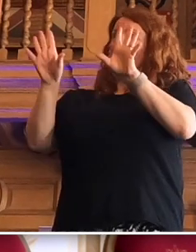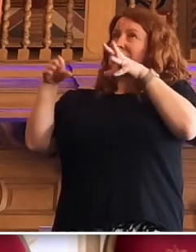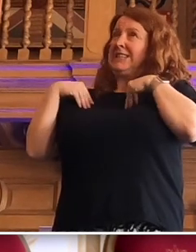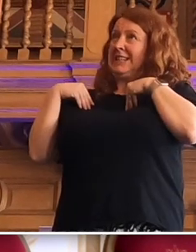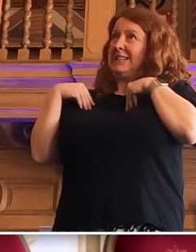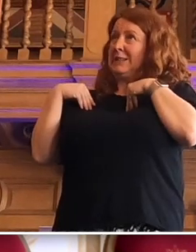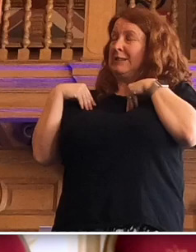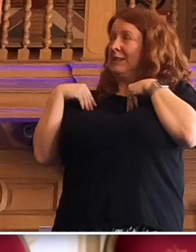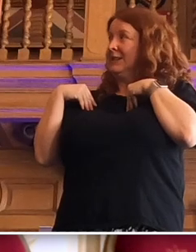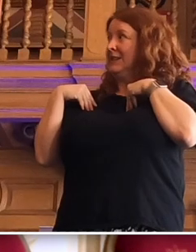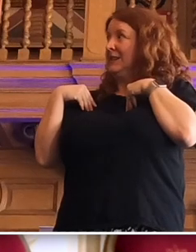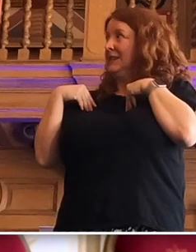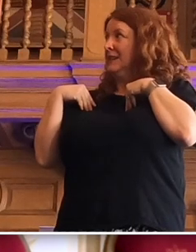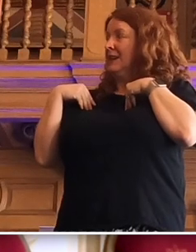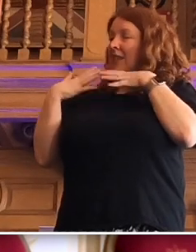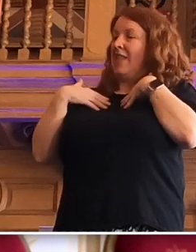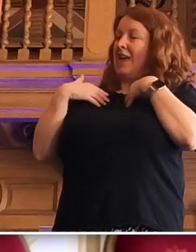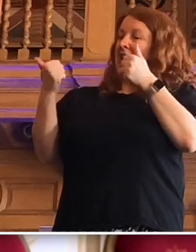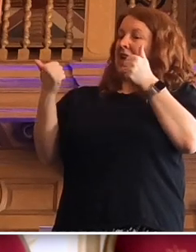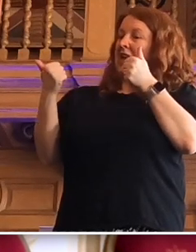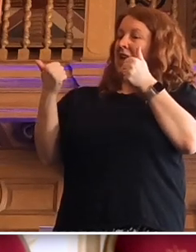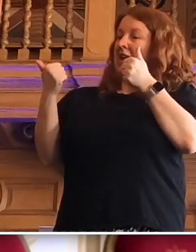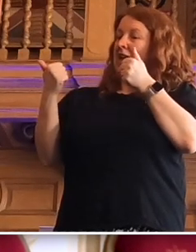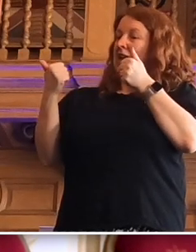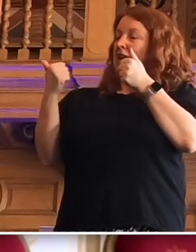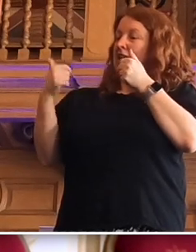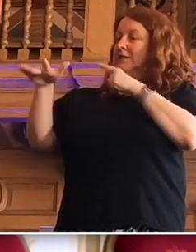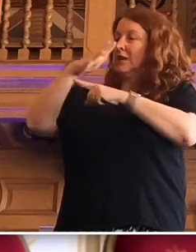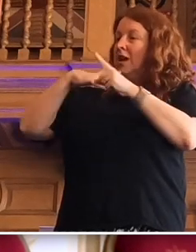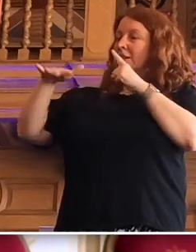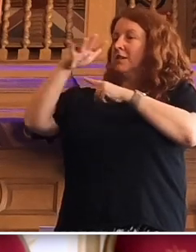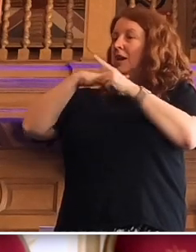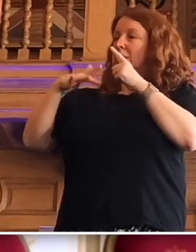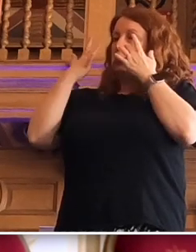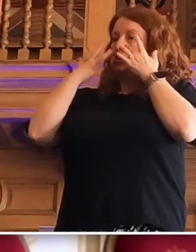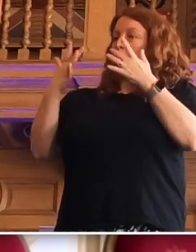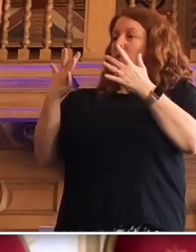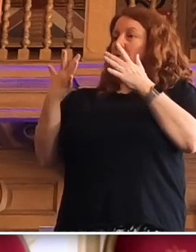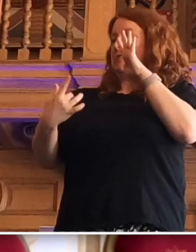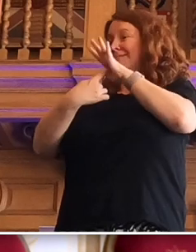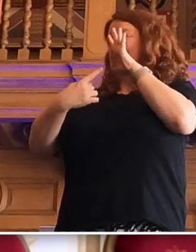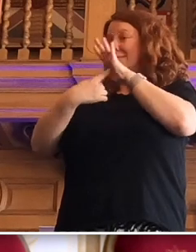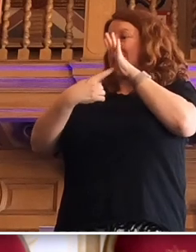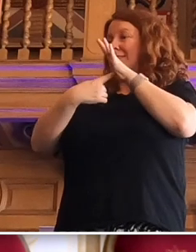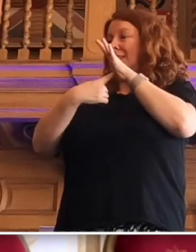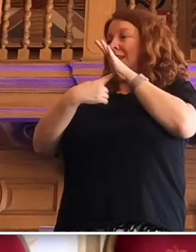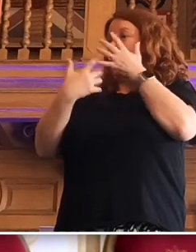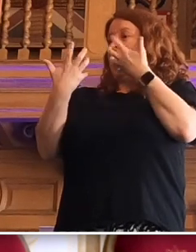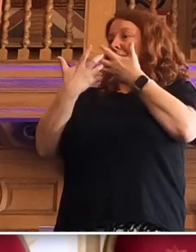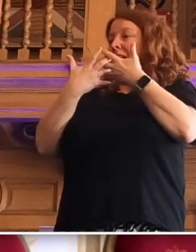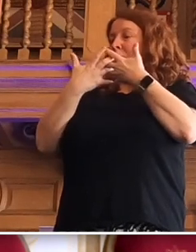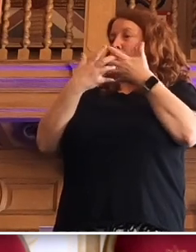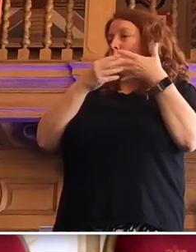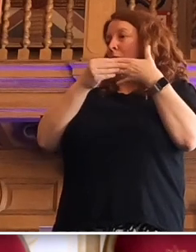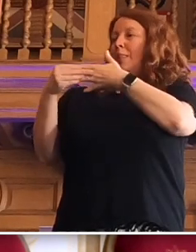the proposition that the health of a society tells us something fundamental about how well that society is